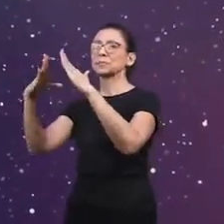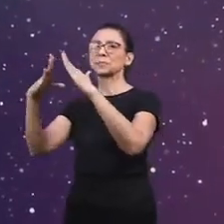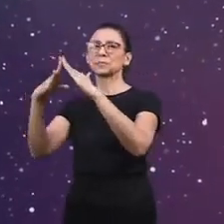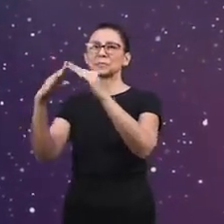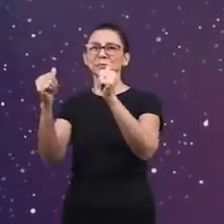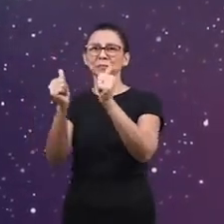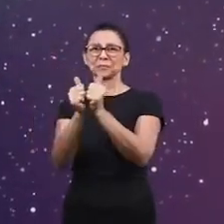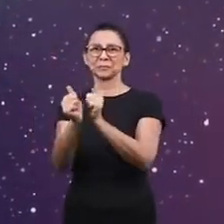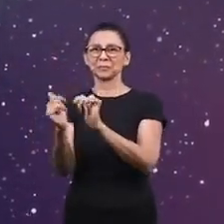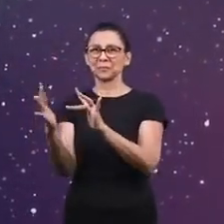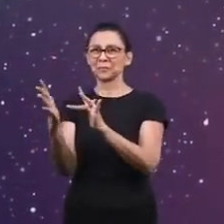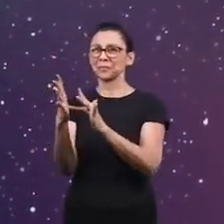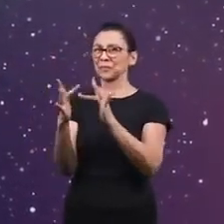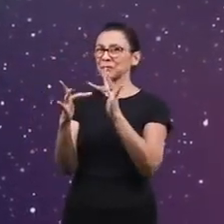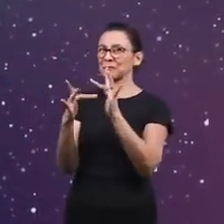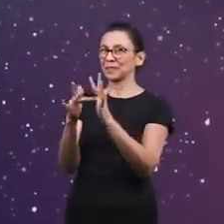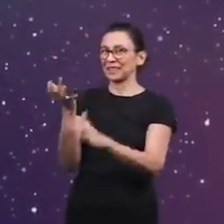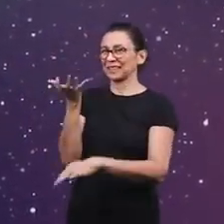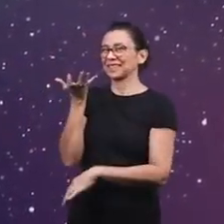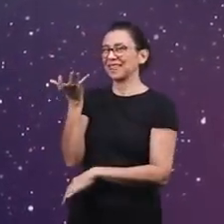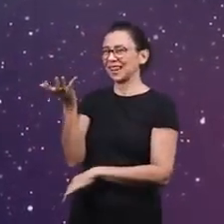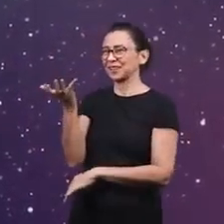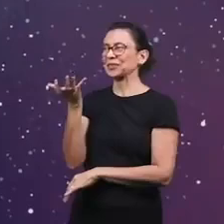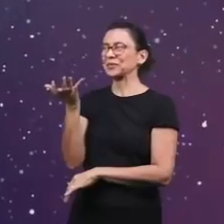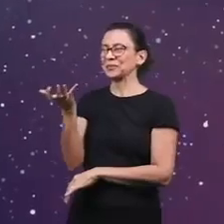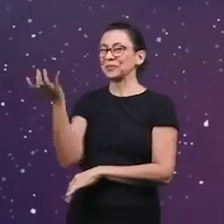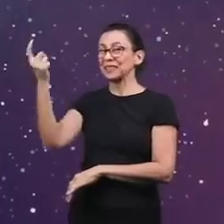In heaven, I want to live with Jesus.